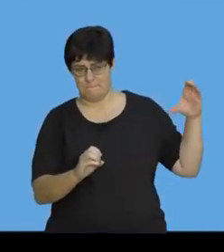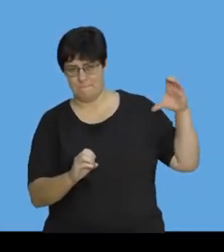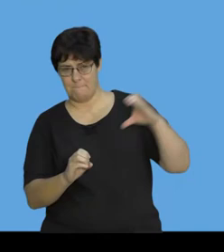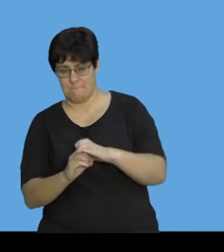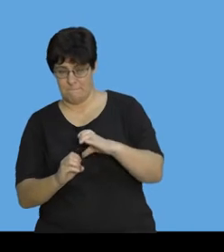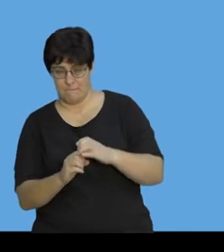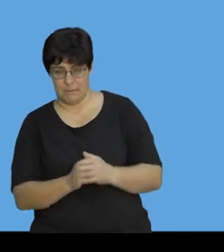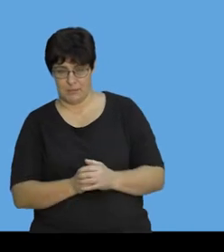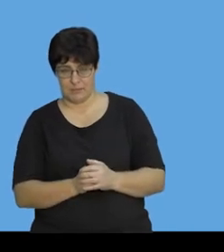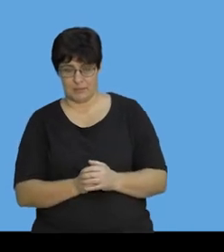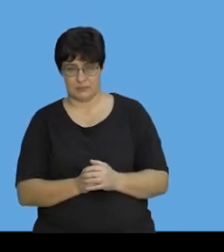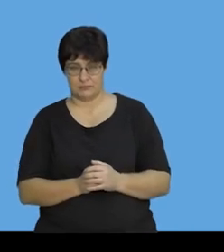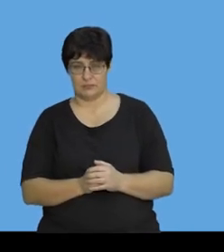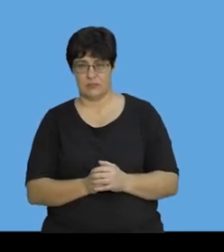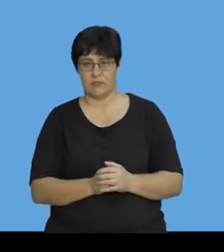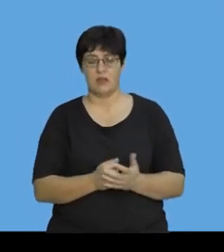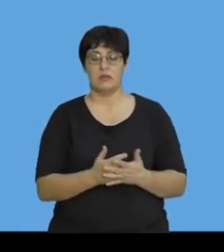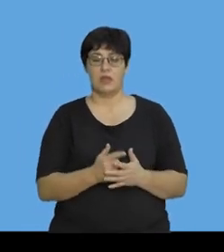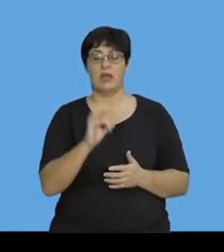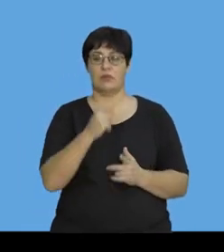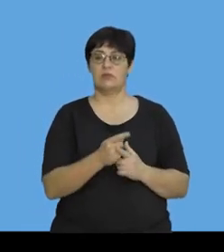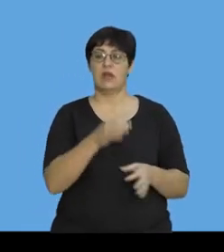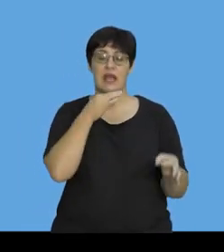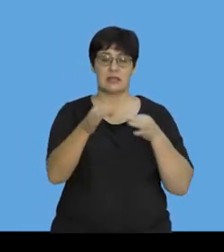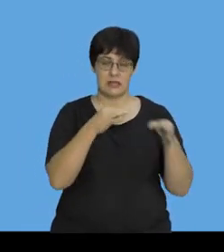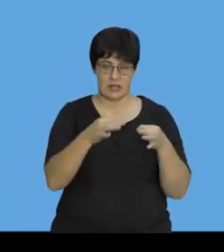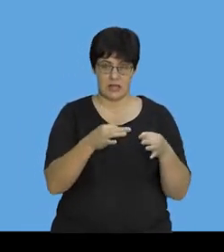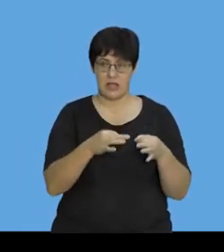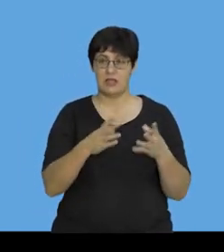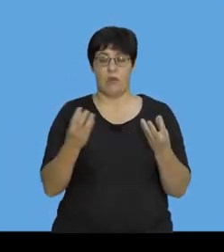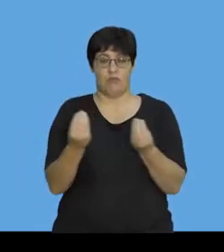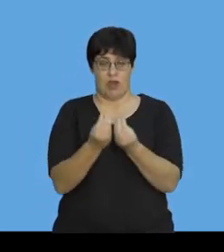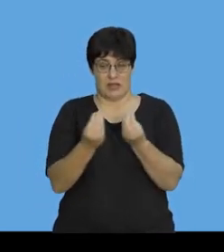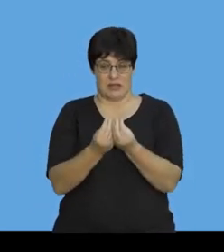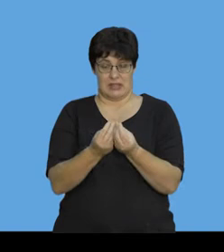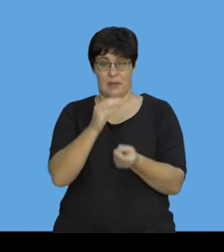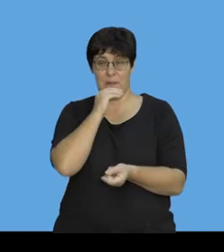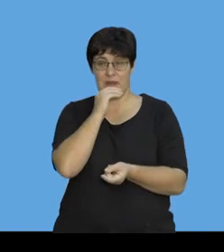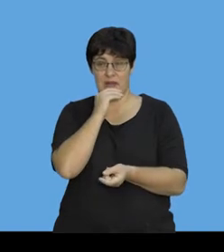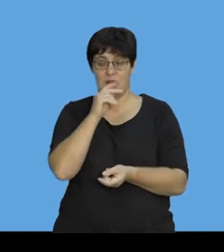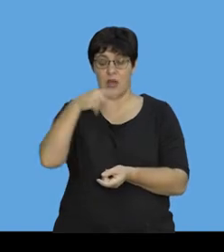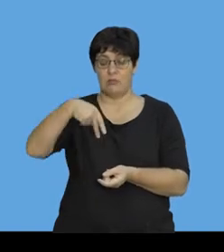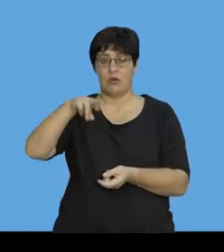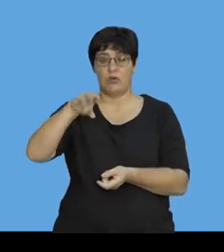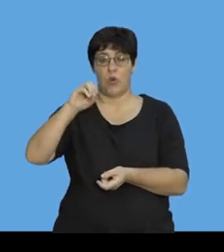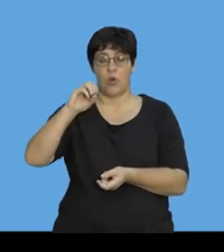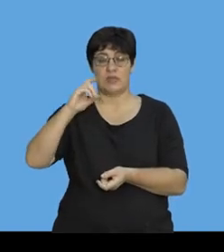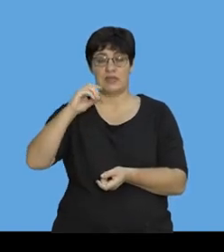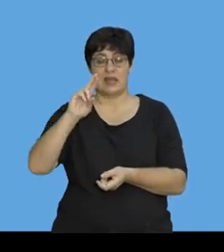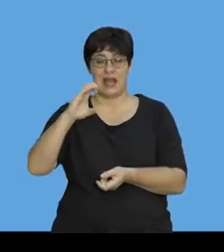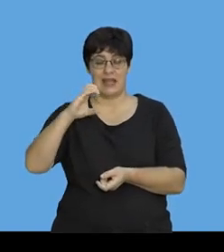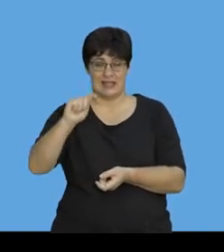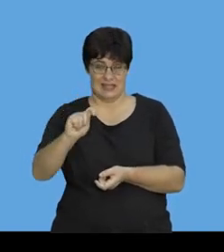weird. Let's just be honest. So, impulse is defined as the product. Guys, this is very important.